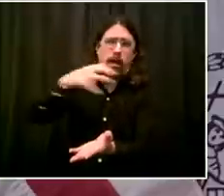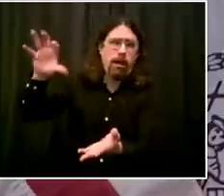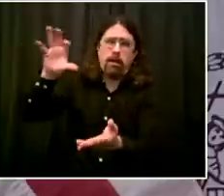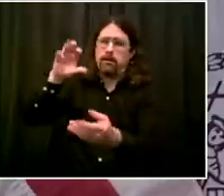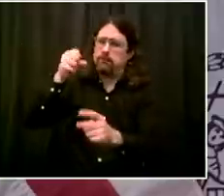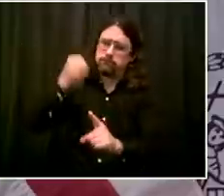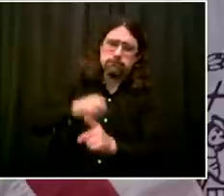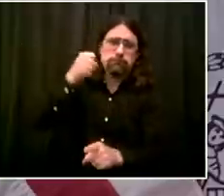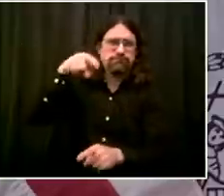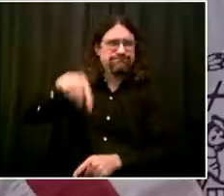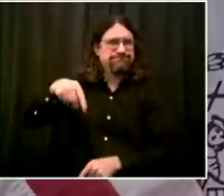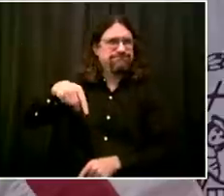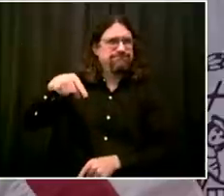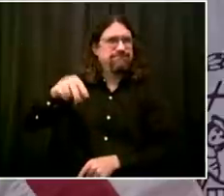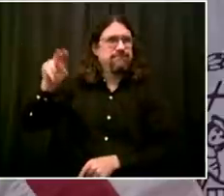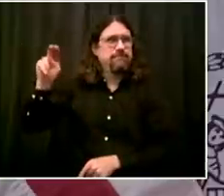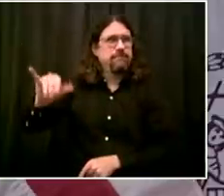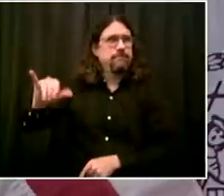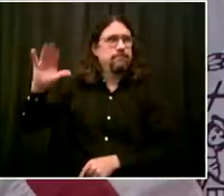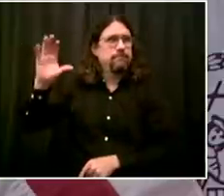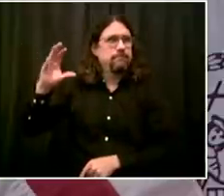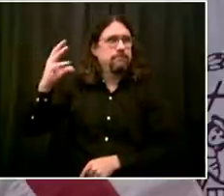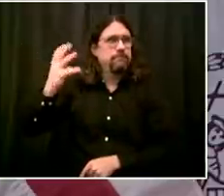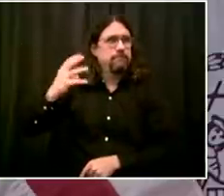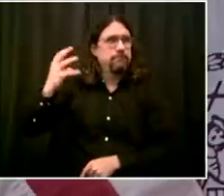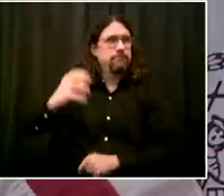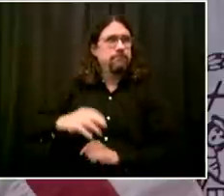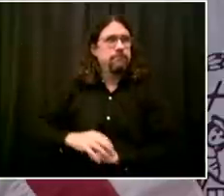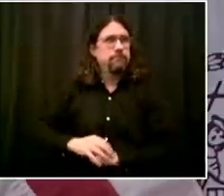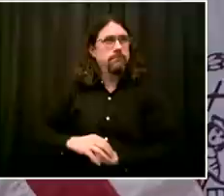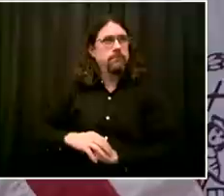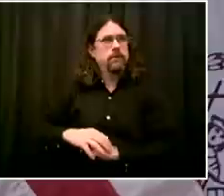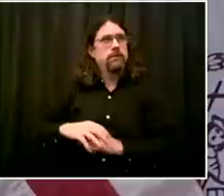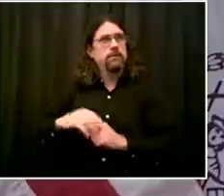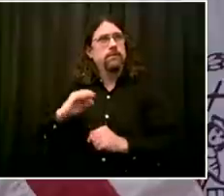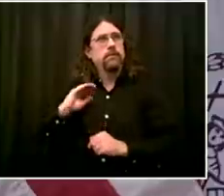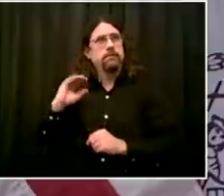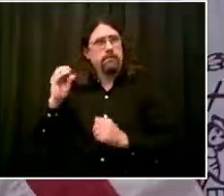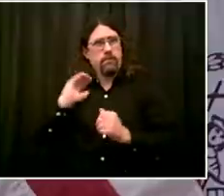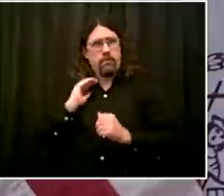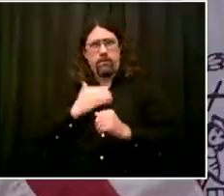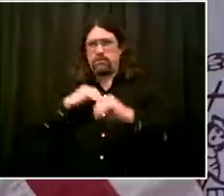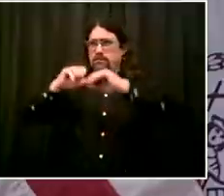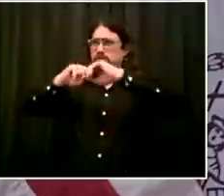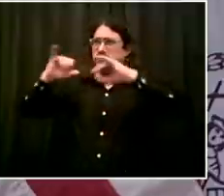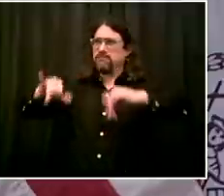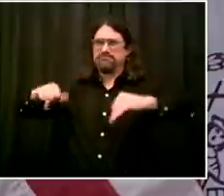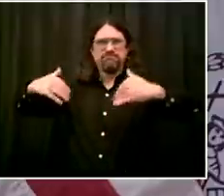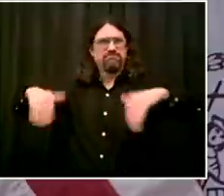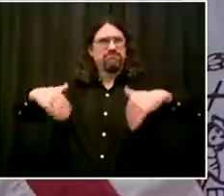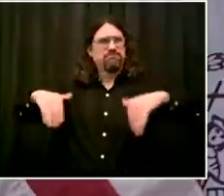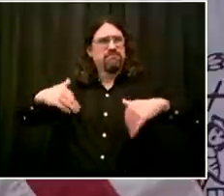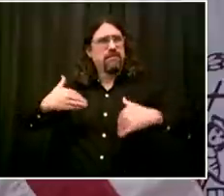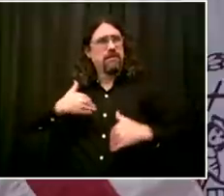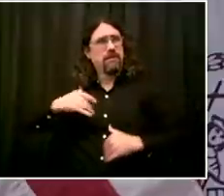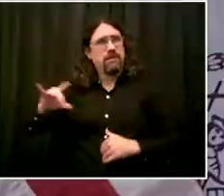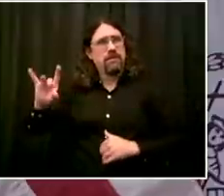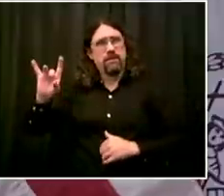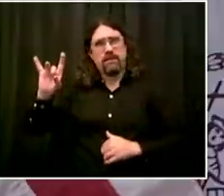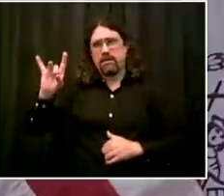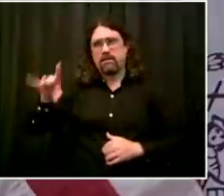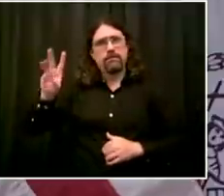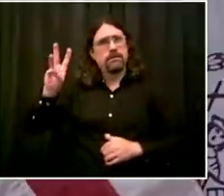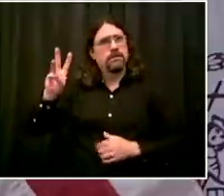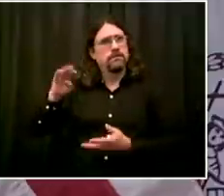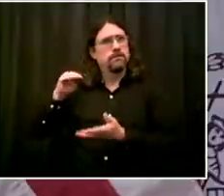in one place, etc. But overwhelmingly, we're all on the same page. So I fully understand why the